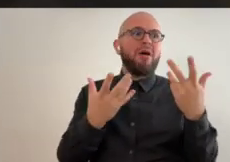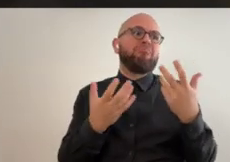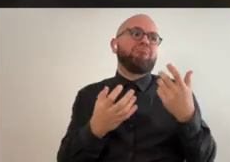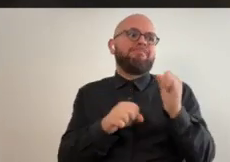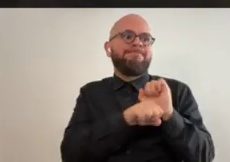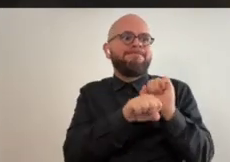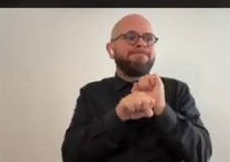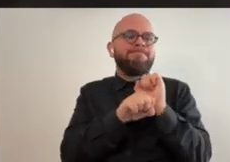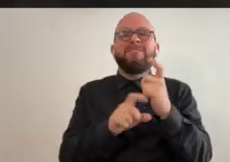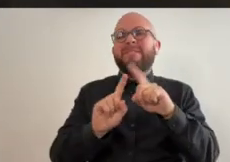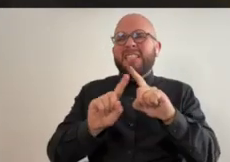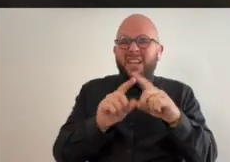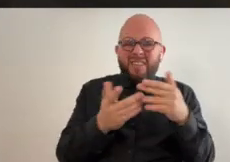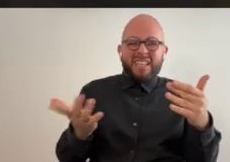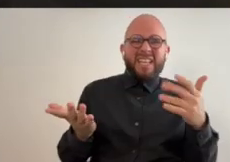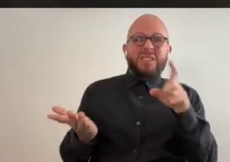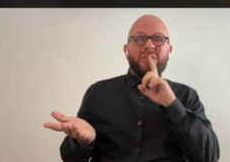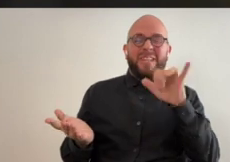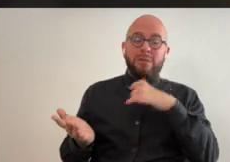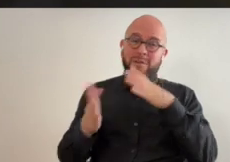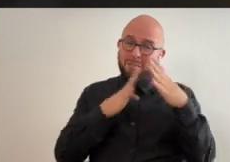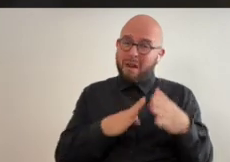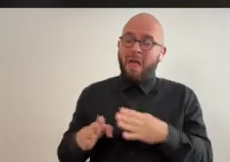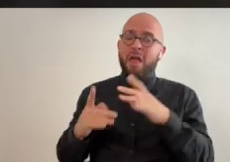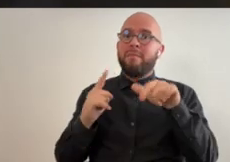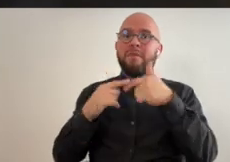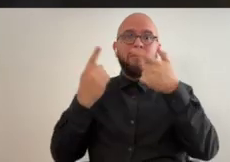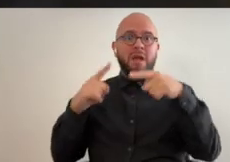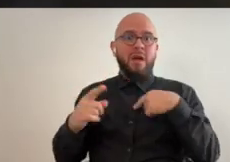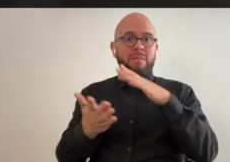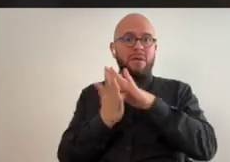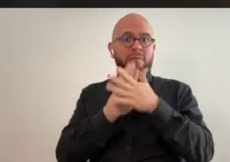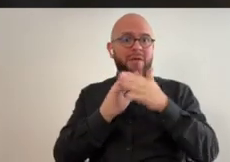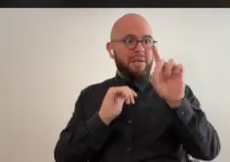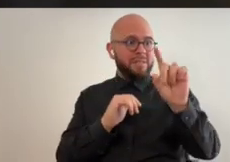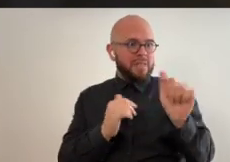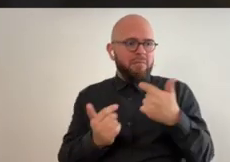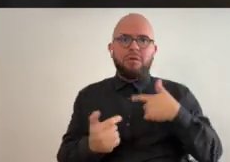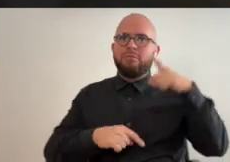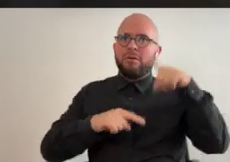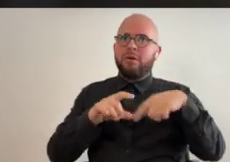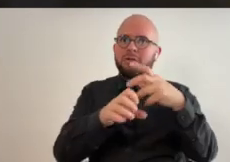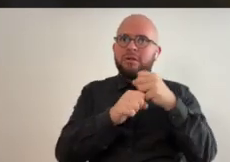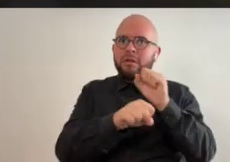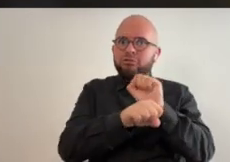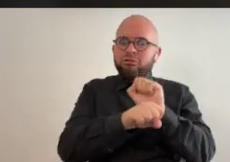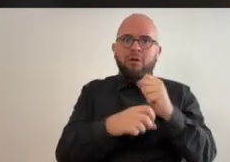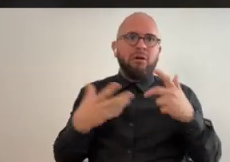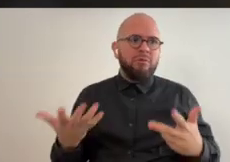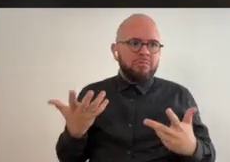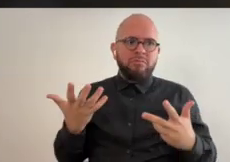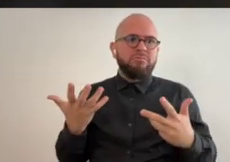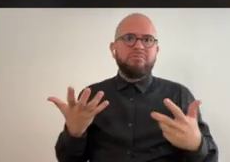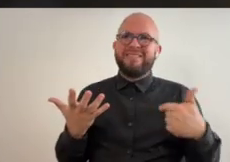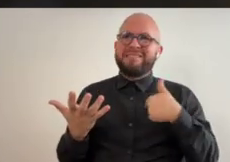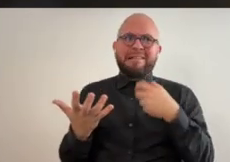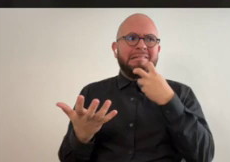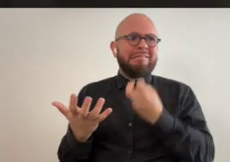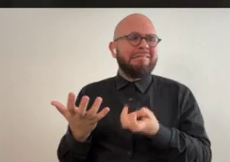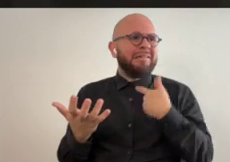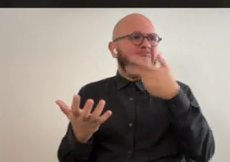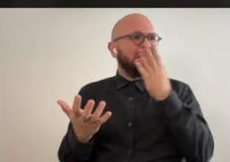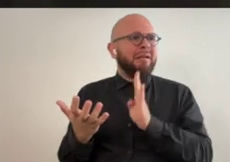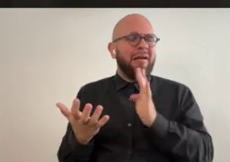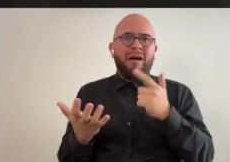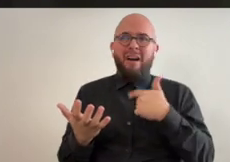working at a coffee shop or you know just different things so that was kind of my plan but then when i became disabled i